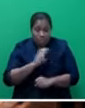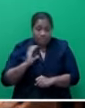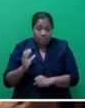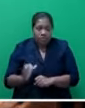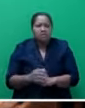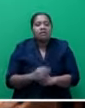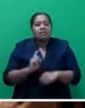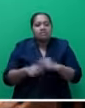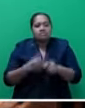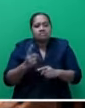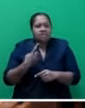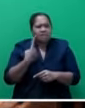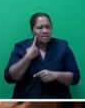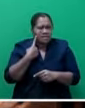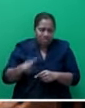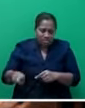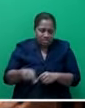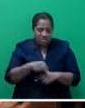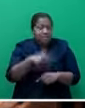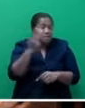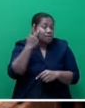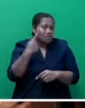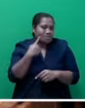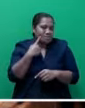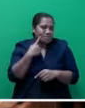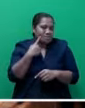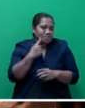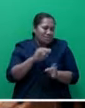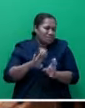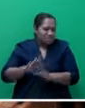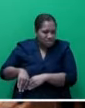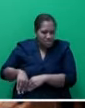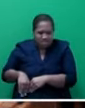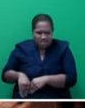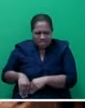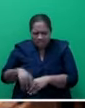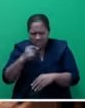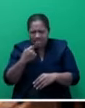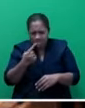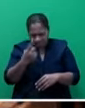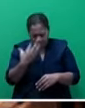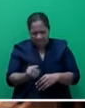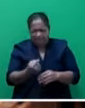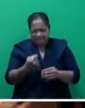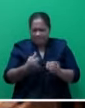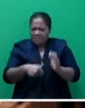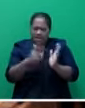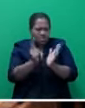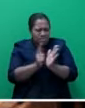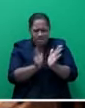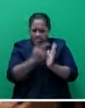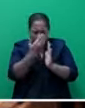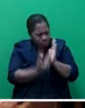negligence on the parts of parents. I'm saying we can have all the legislations, we can have all the resources,